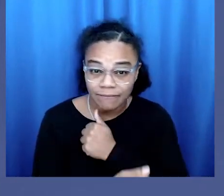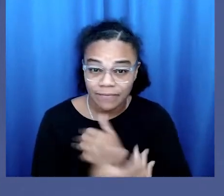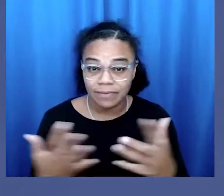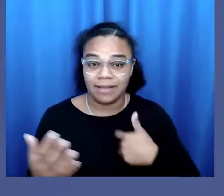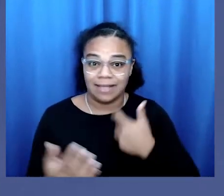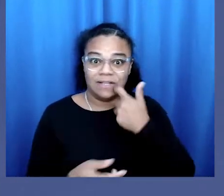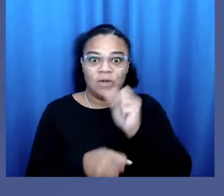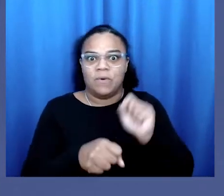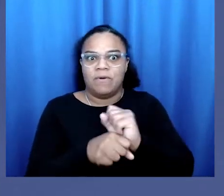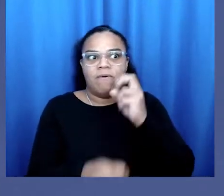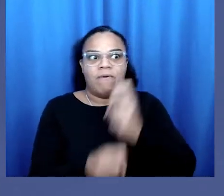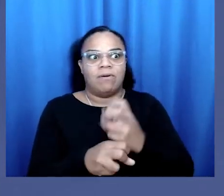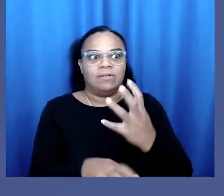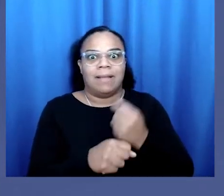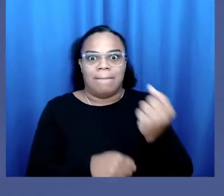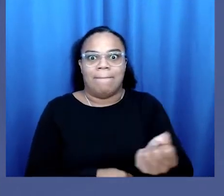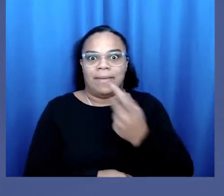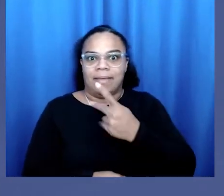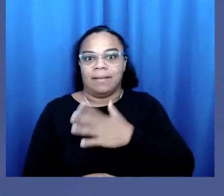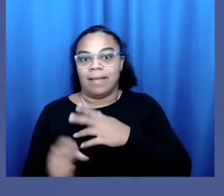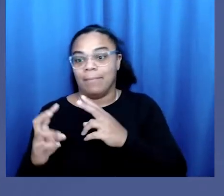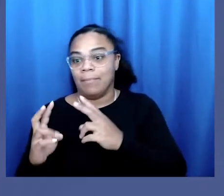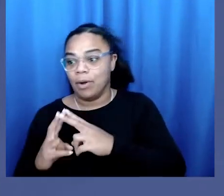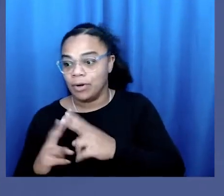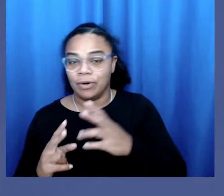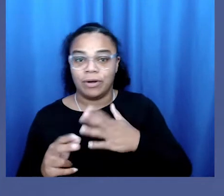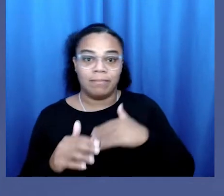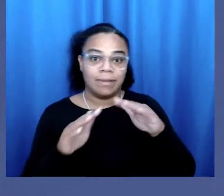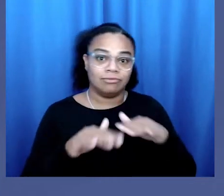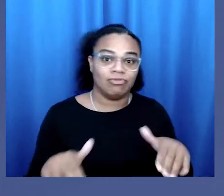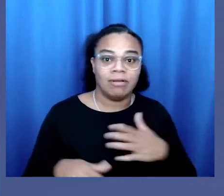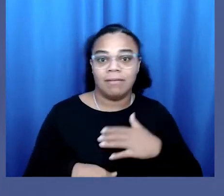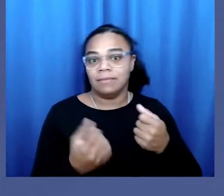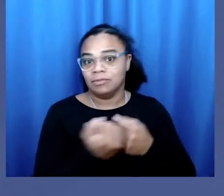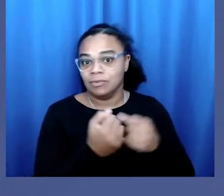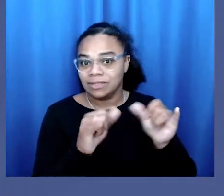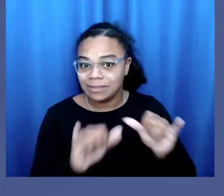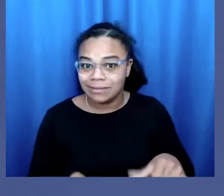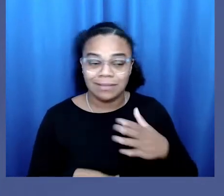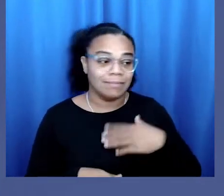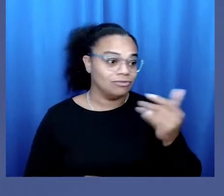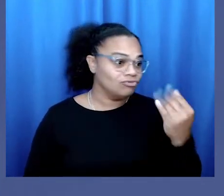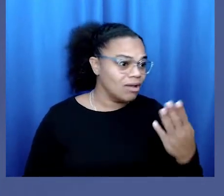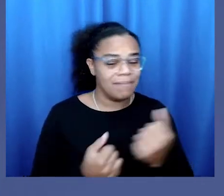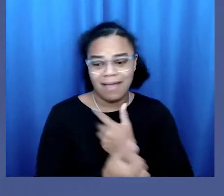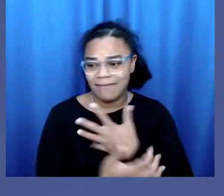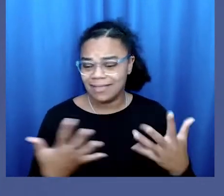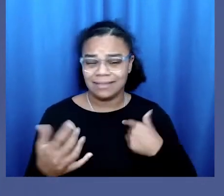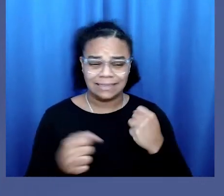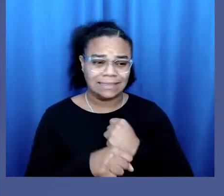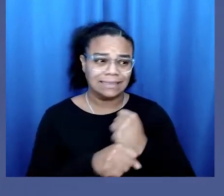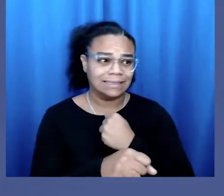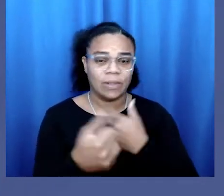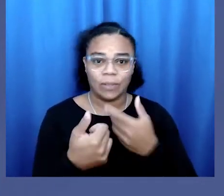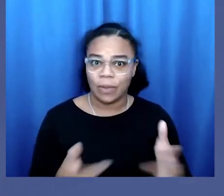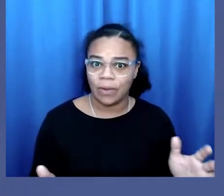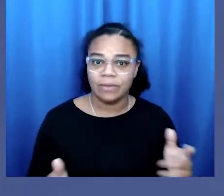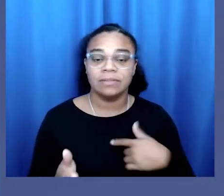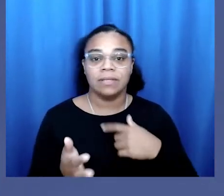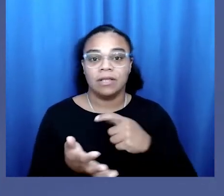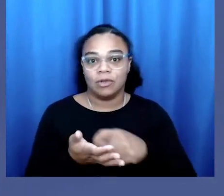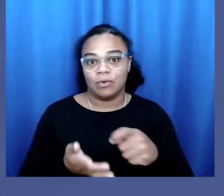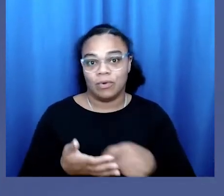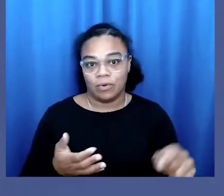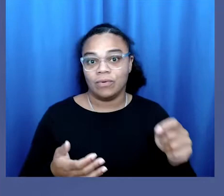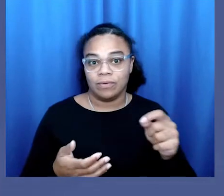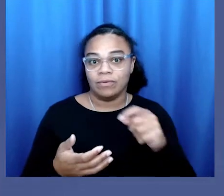worked so hard to get back. My partner, my child, my support system, my job, everything. I run